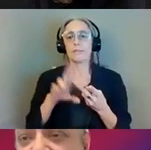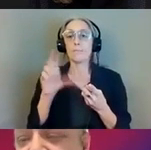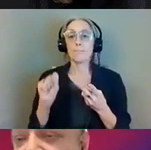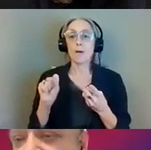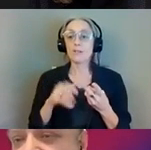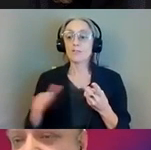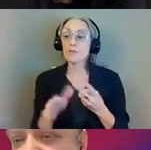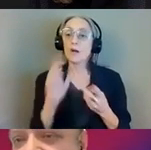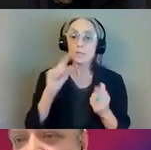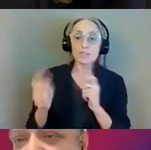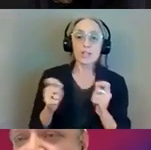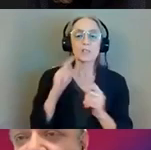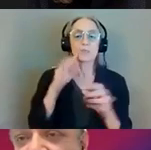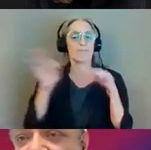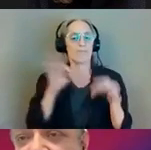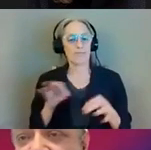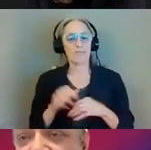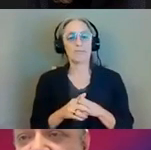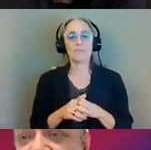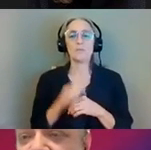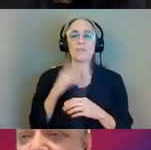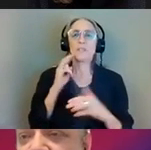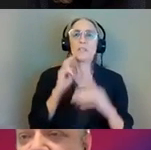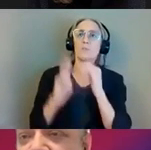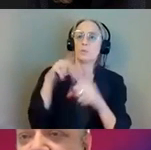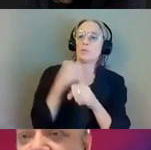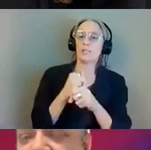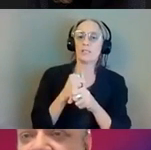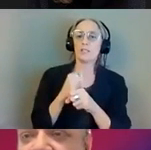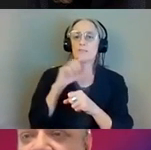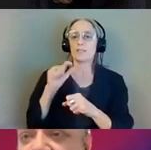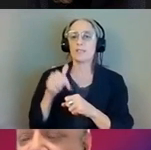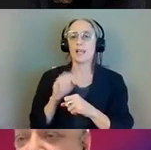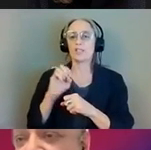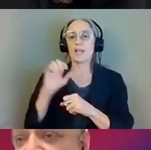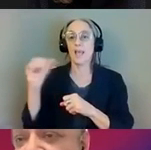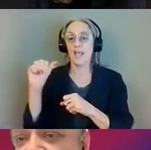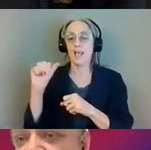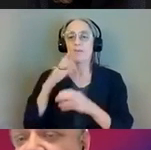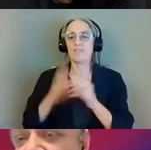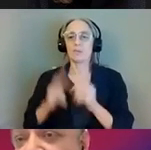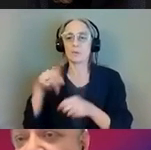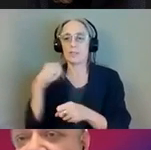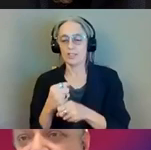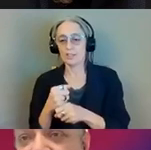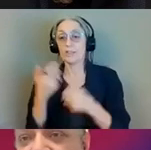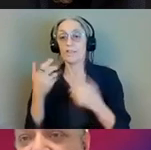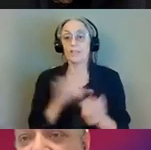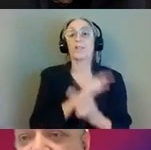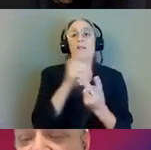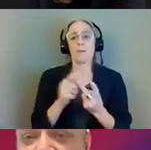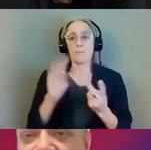And again, we're projecting around two years for the stage. After that, we jump into stage B, which